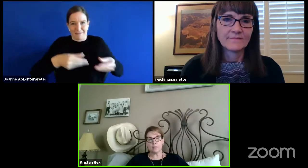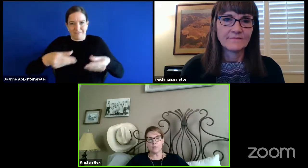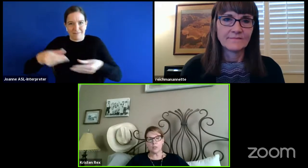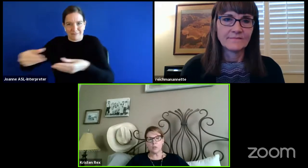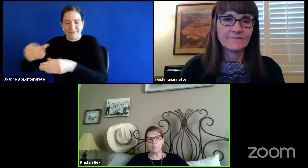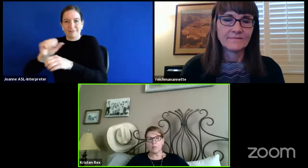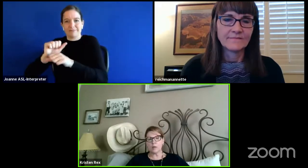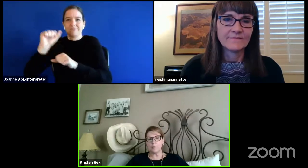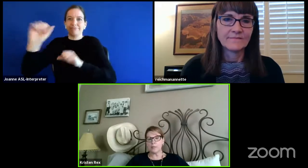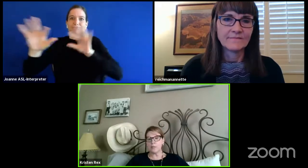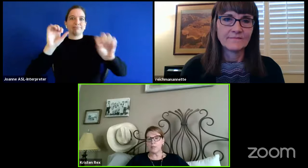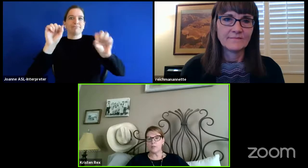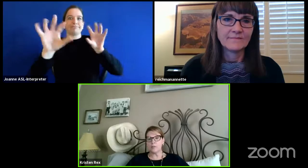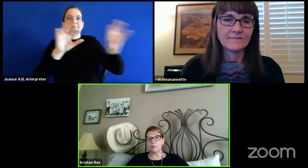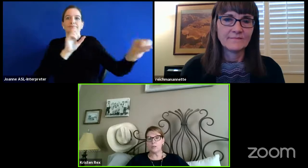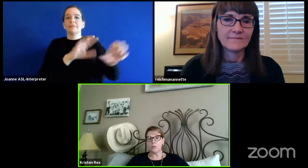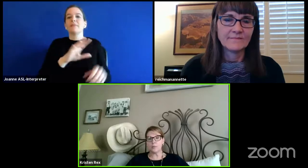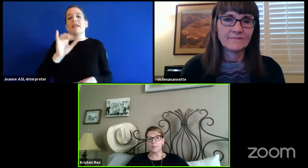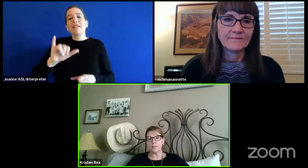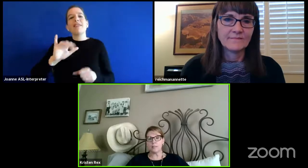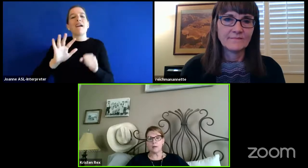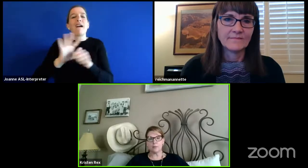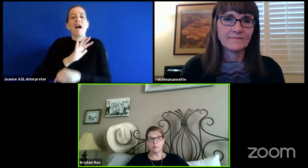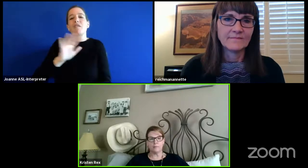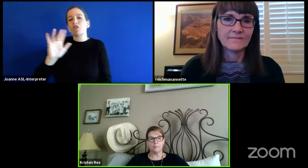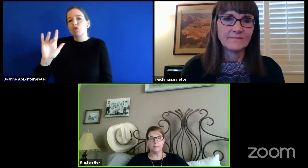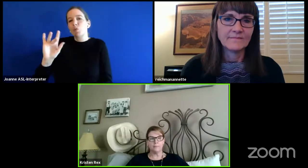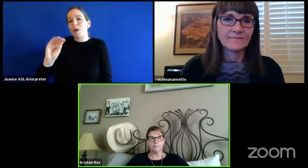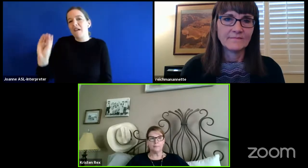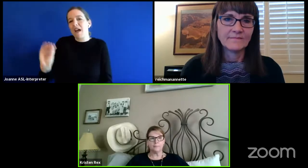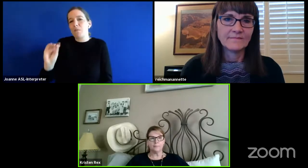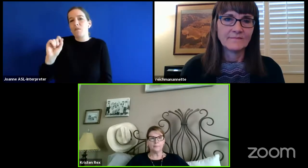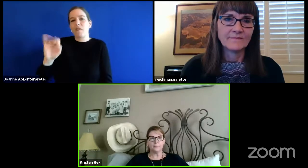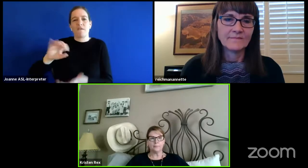% of the student population that has chosen this option.